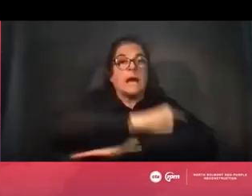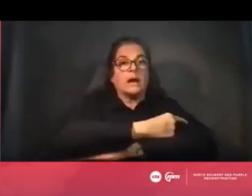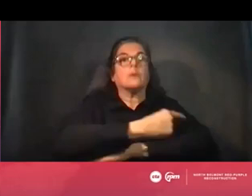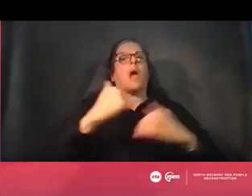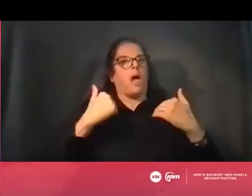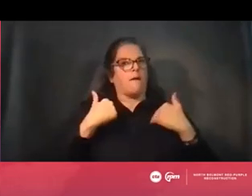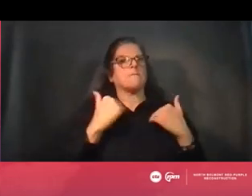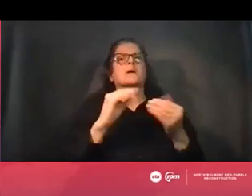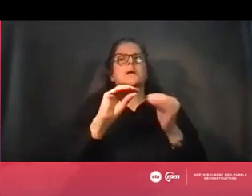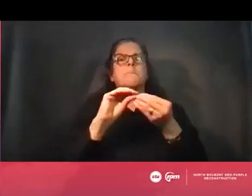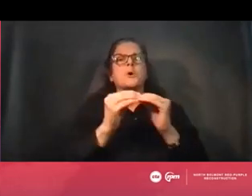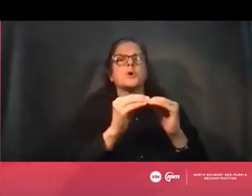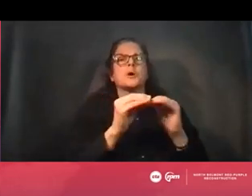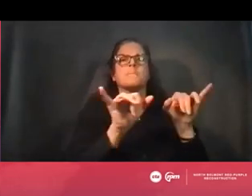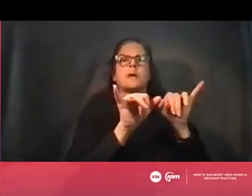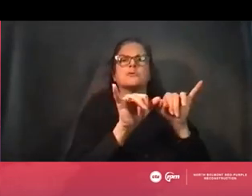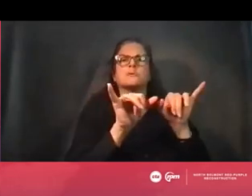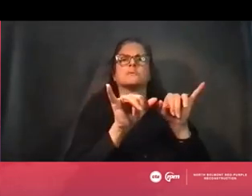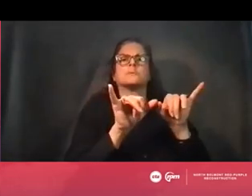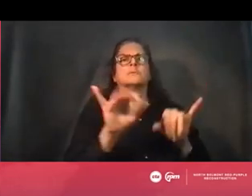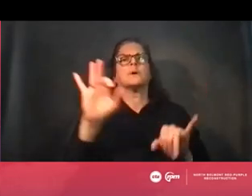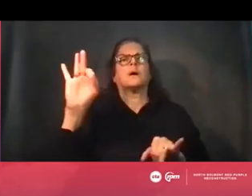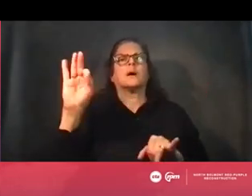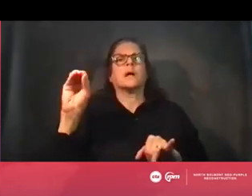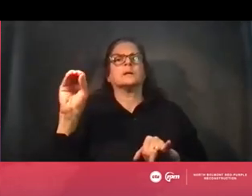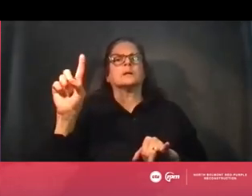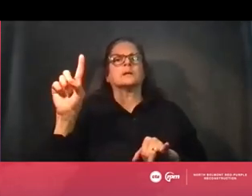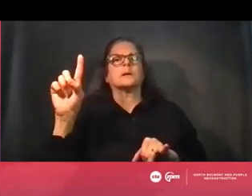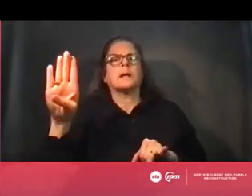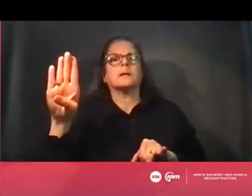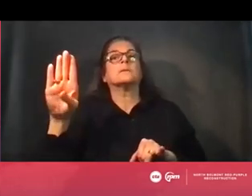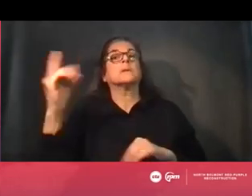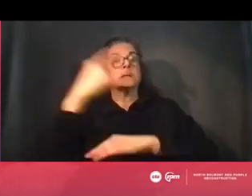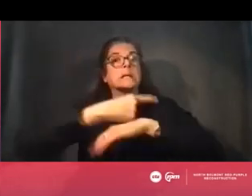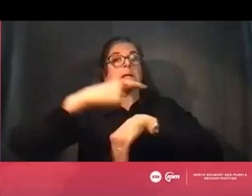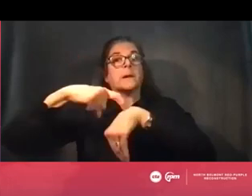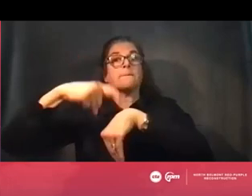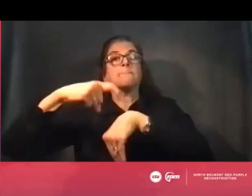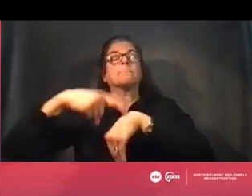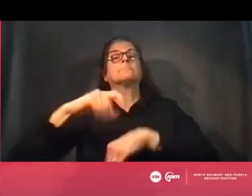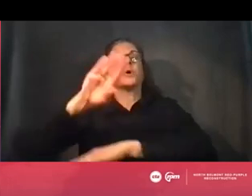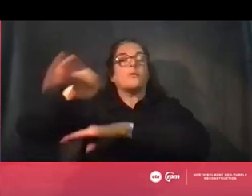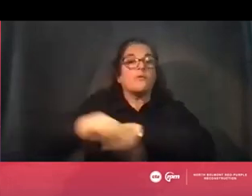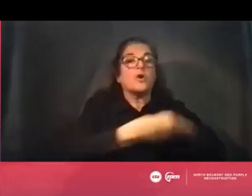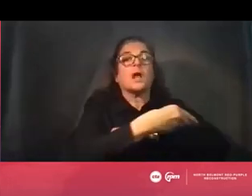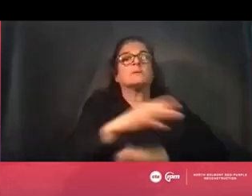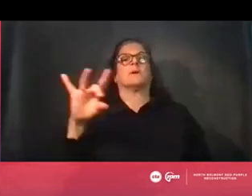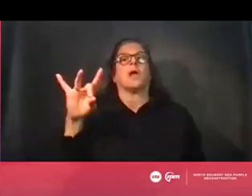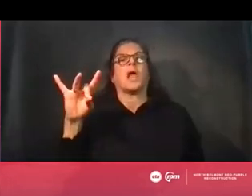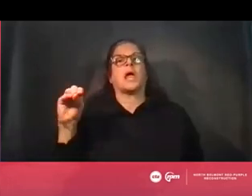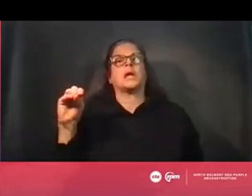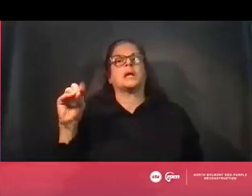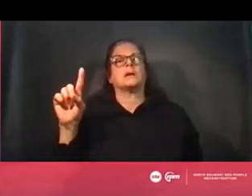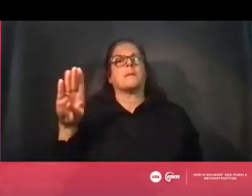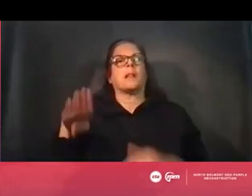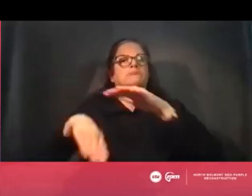limits, 90 decibels during the day and 80 during the the overnight time periods. That is a fairly